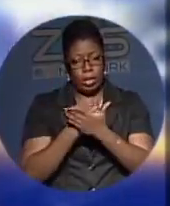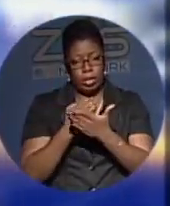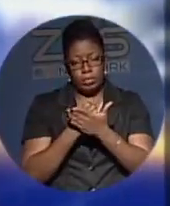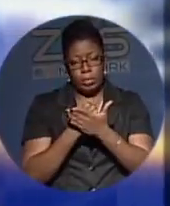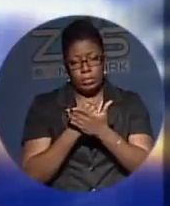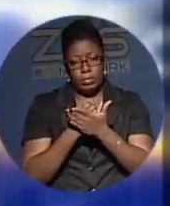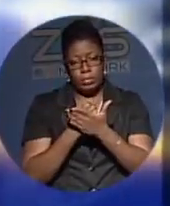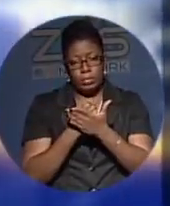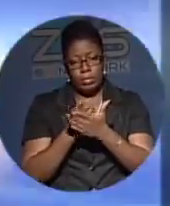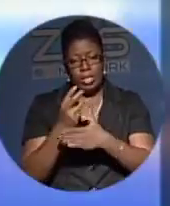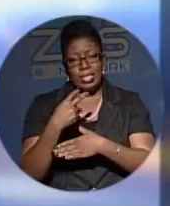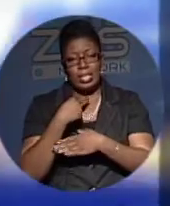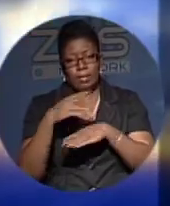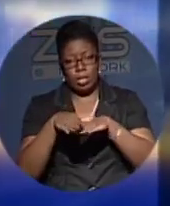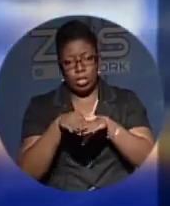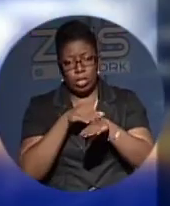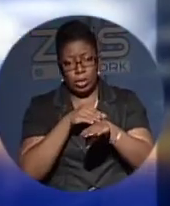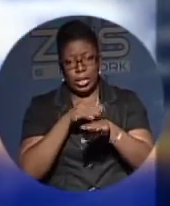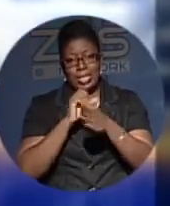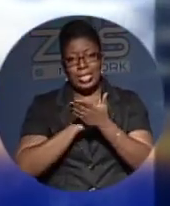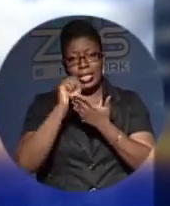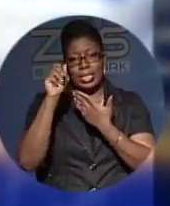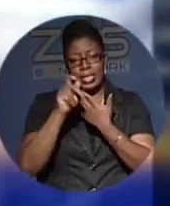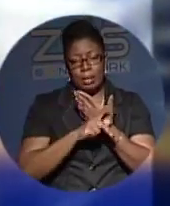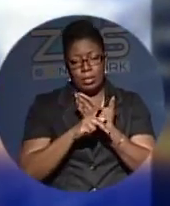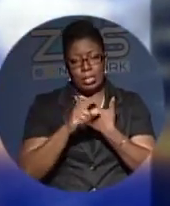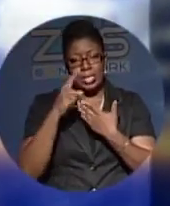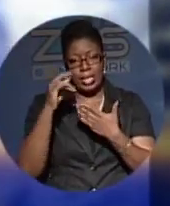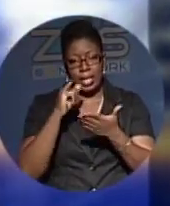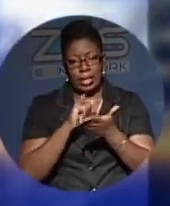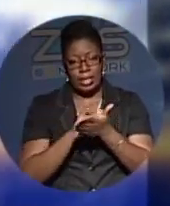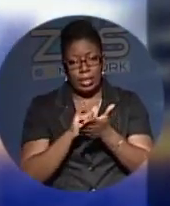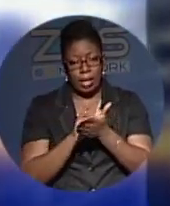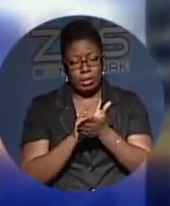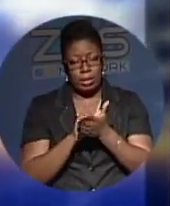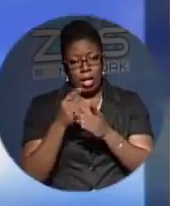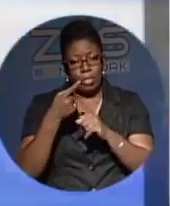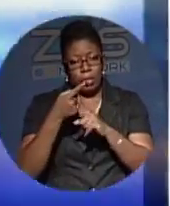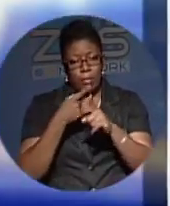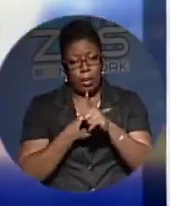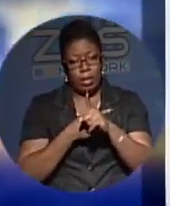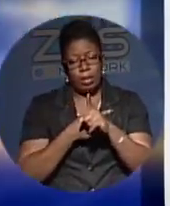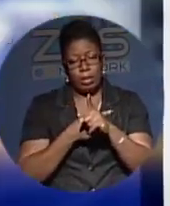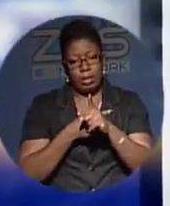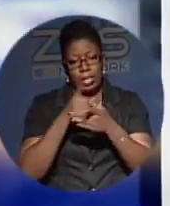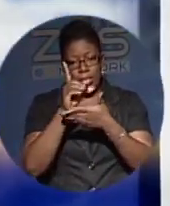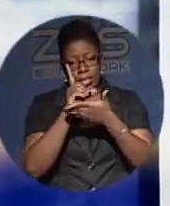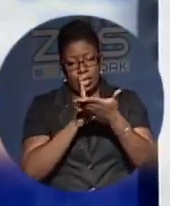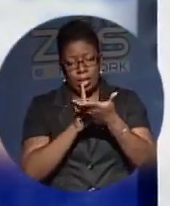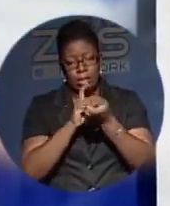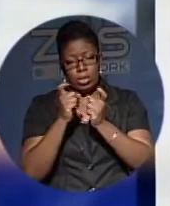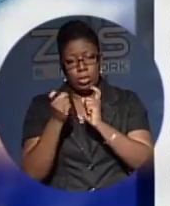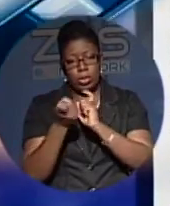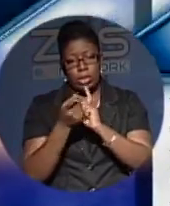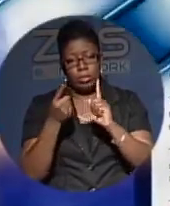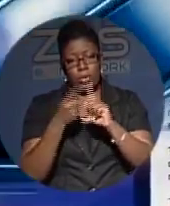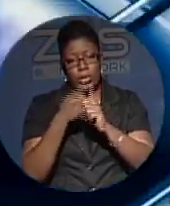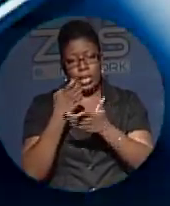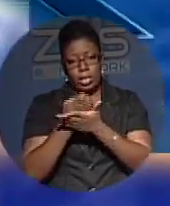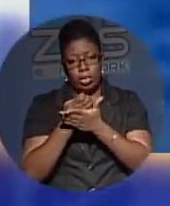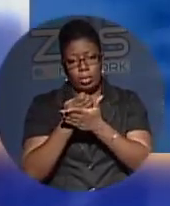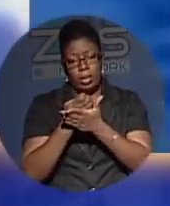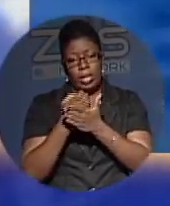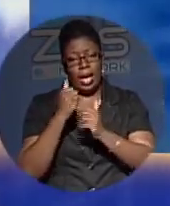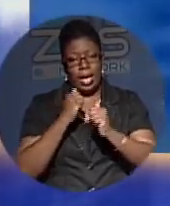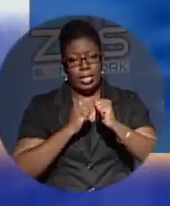suffered a slowdown during September. The OECD's leading indicators index for the month is designed to highlight turning points in economic activity.